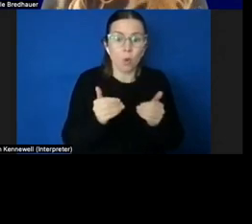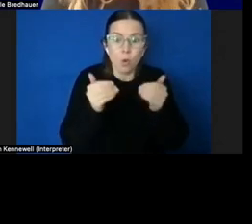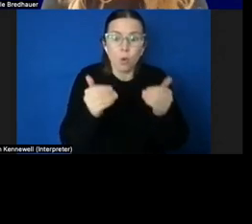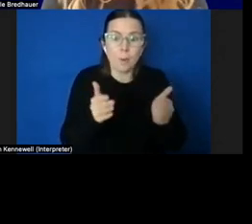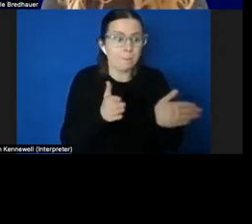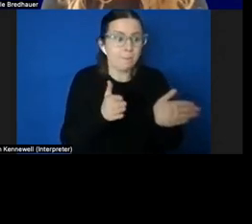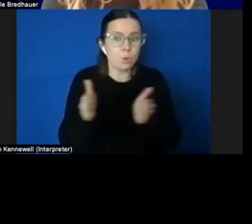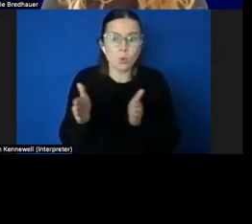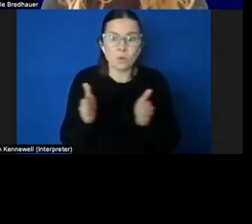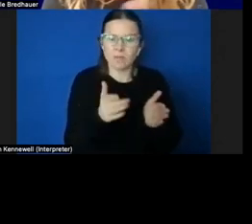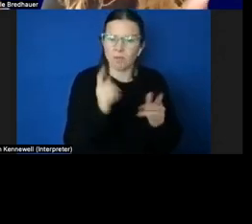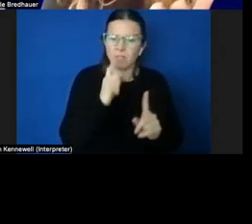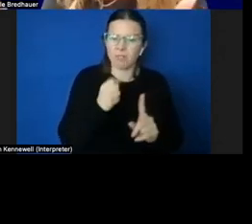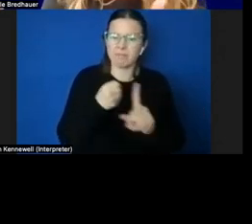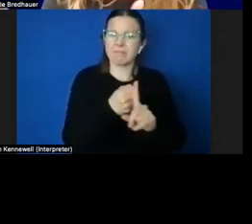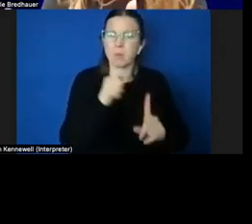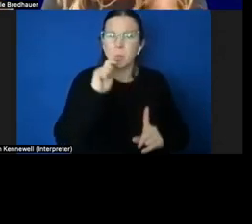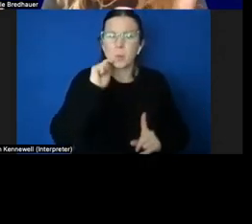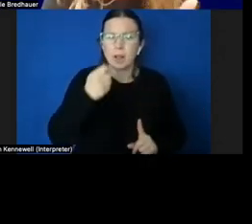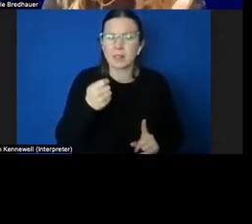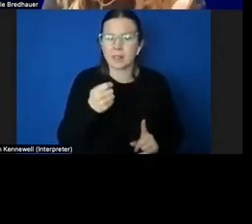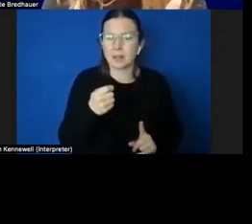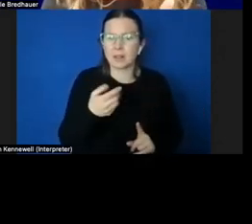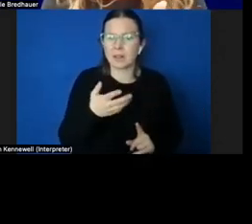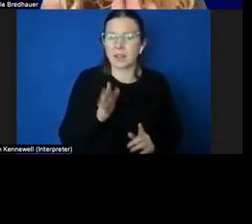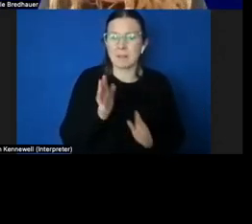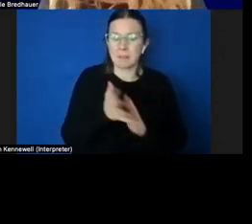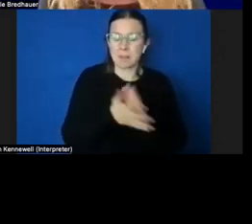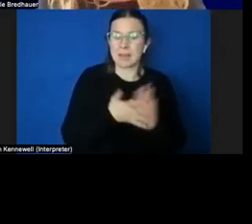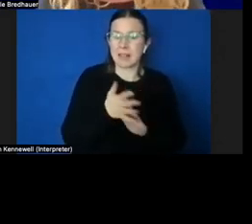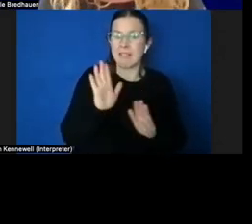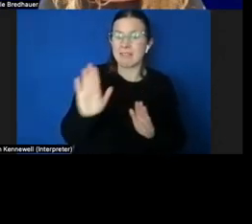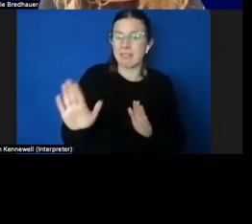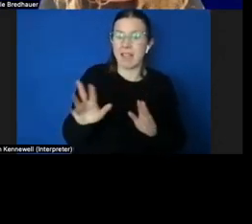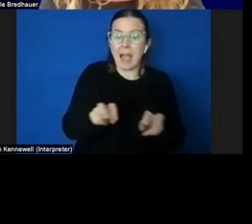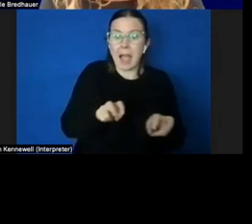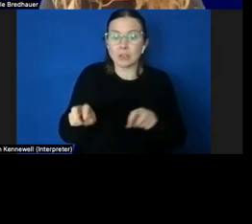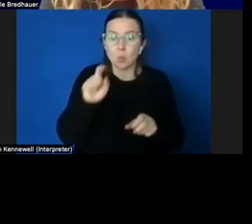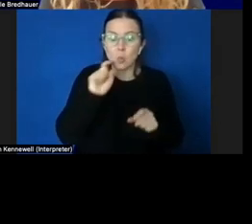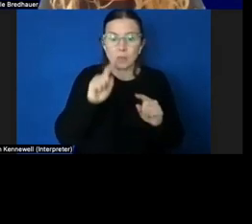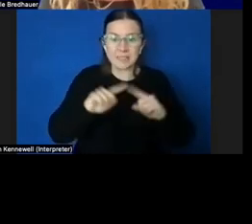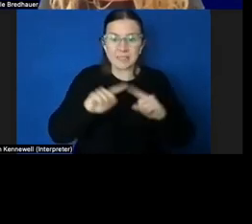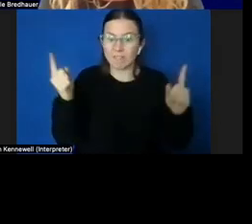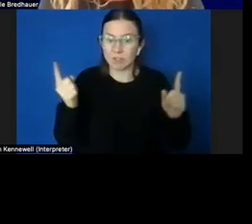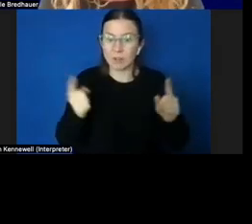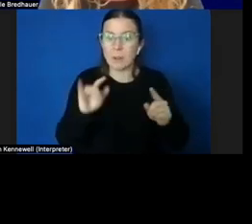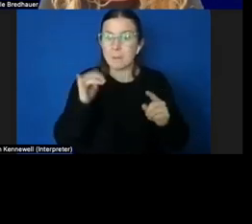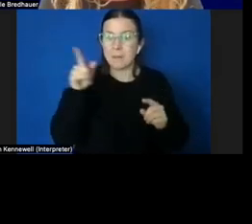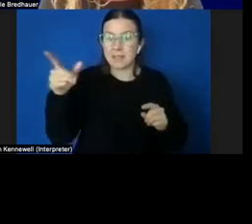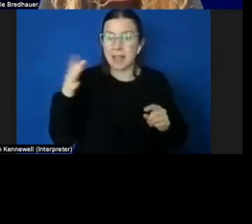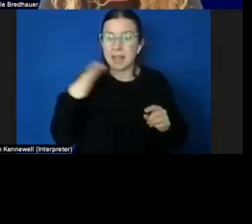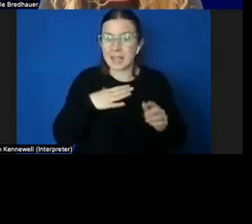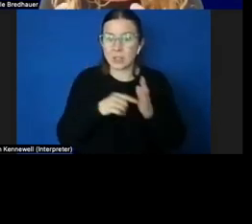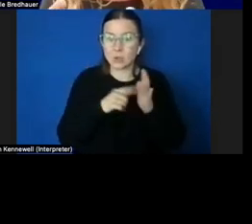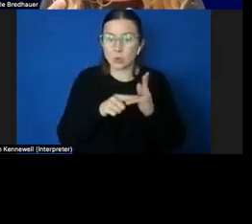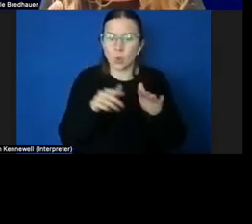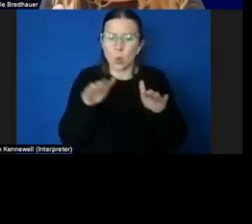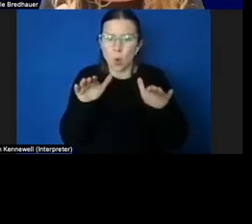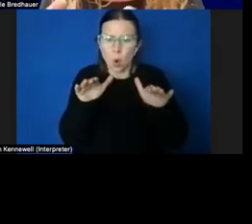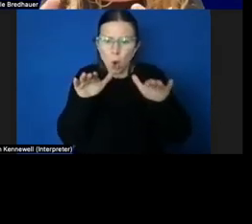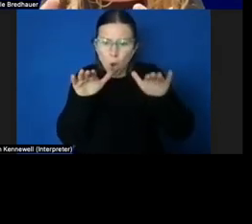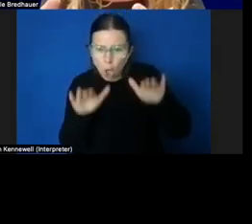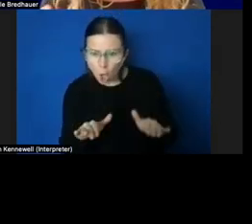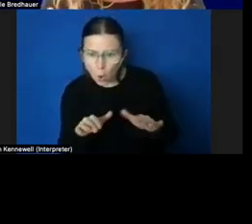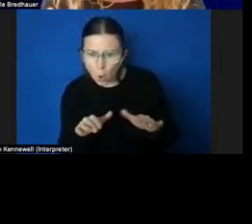and their action could be very different. They may need to get down low to the ground to feel